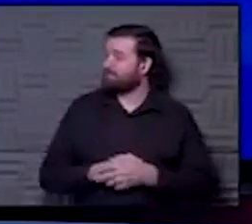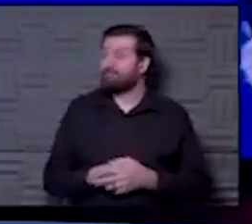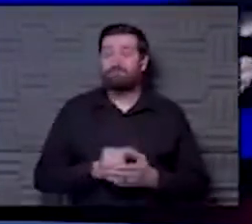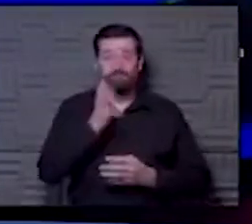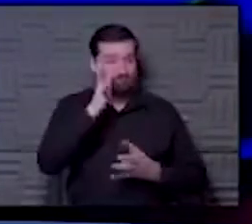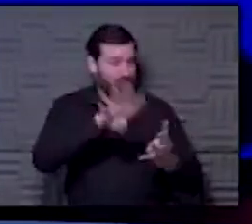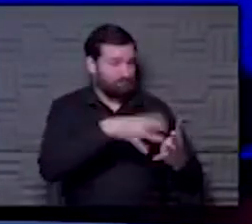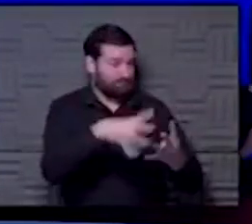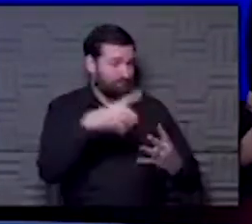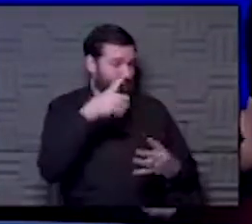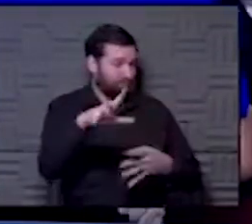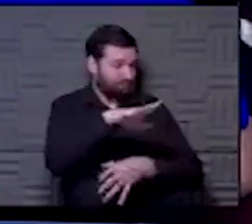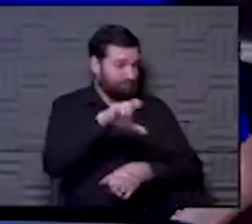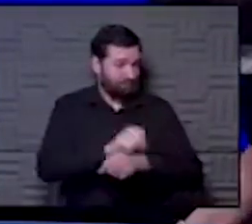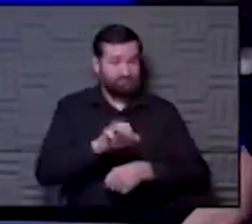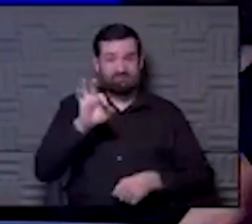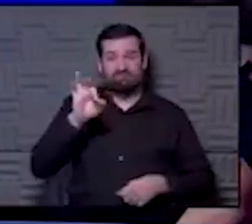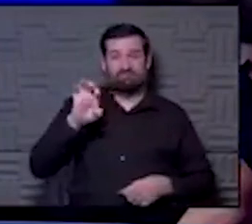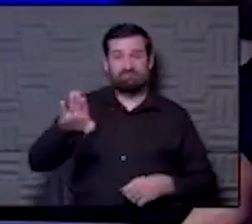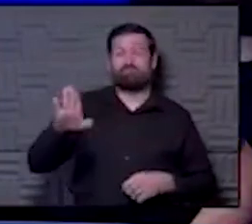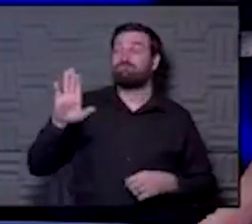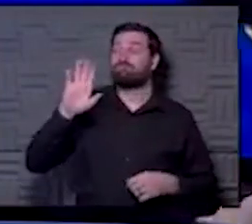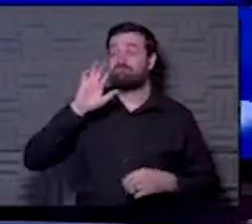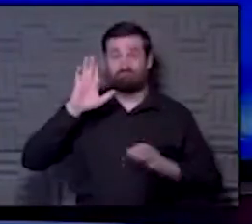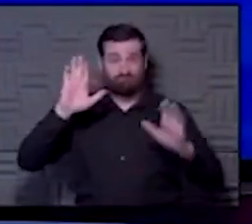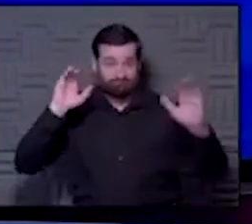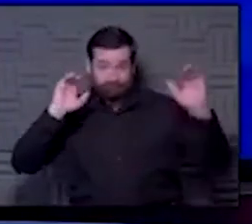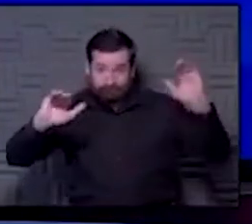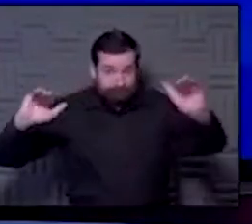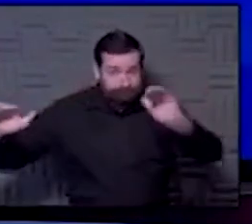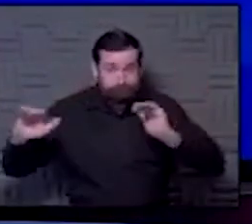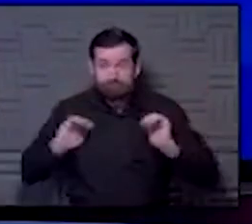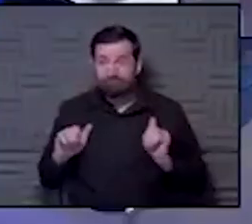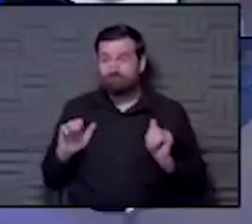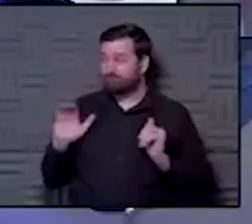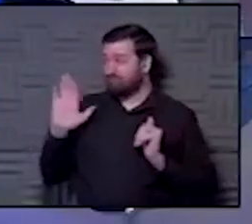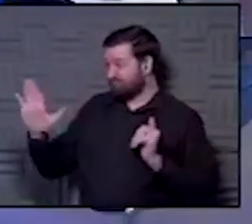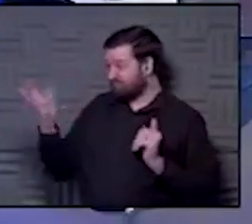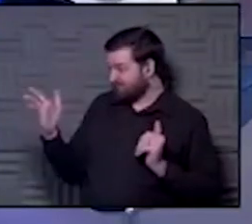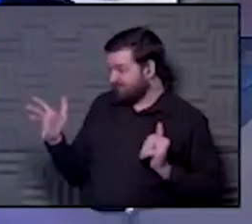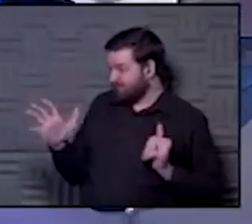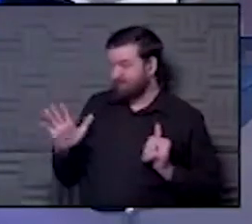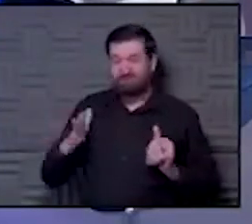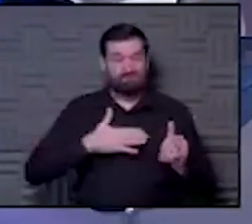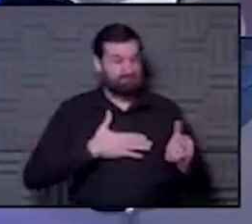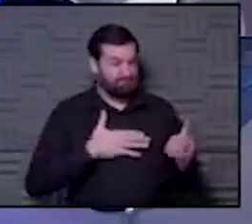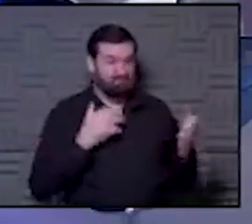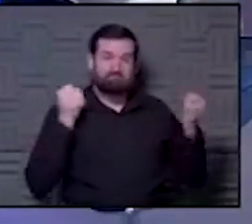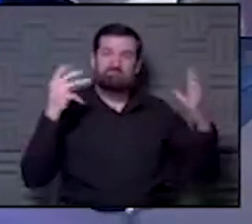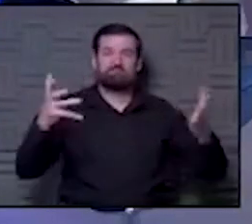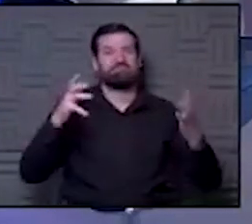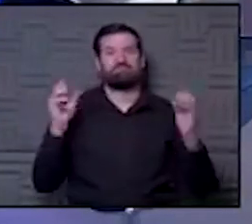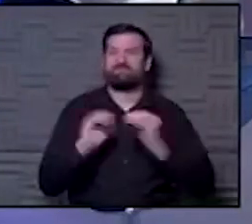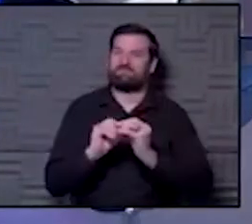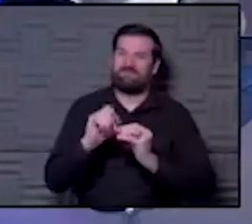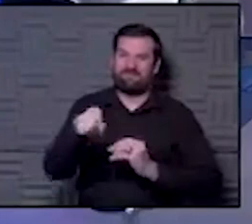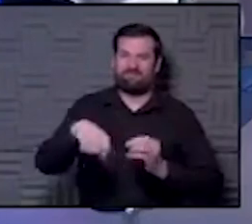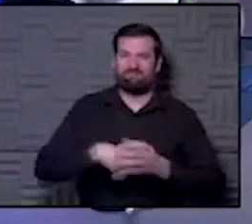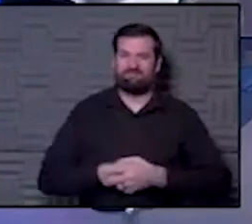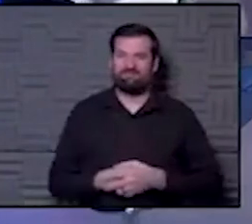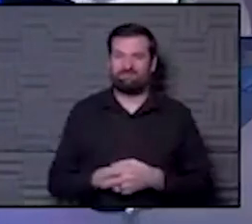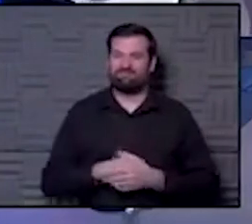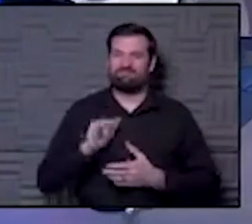We'll schedule for your appointment around February. We've got our call to arms. There we go. You have your arm. I've got my arm. We've got a lot more arms to do with that, don't Exactly. Exactly.